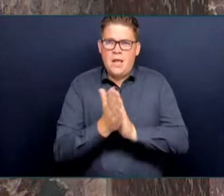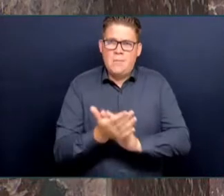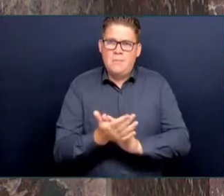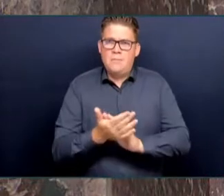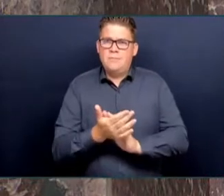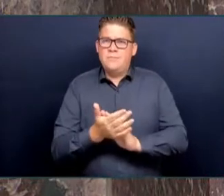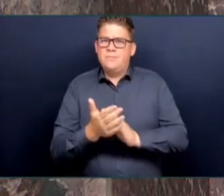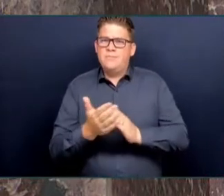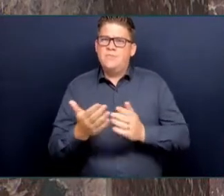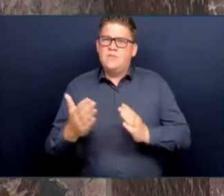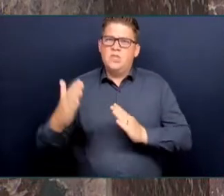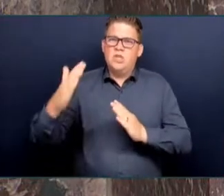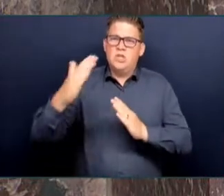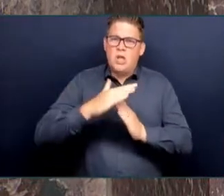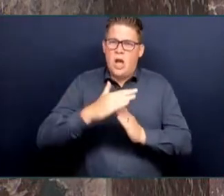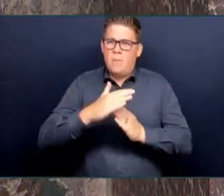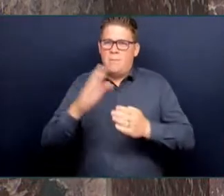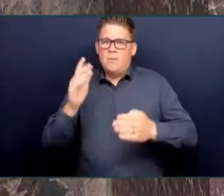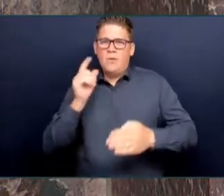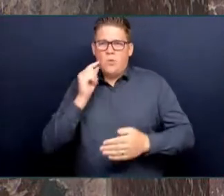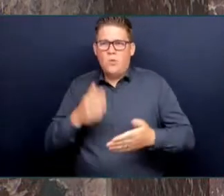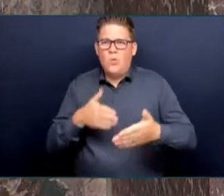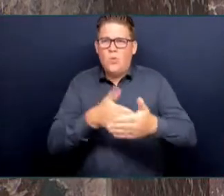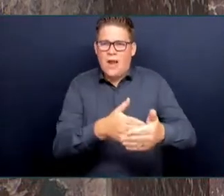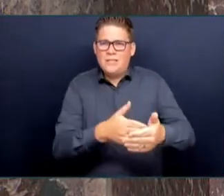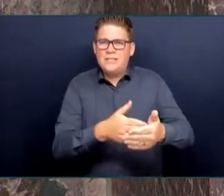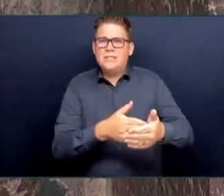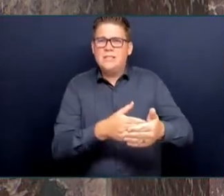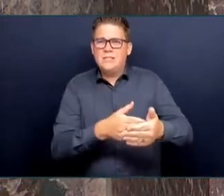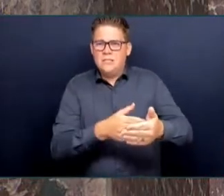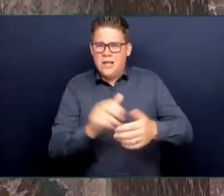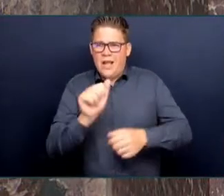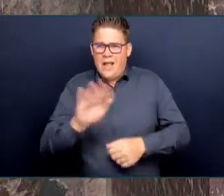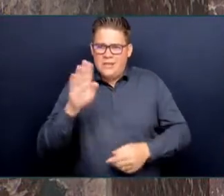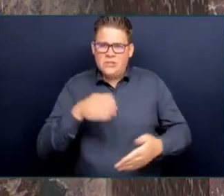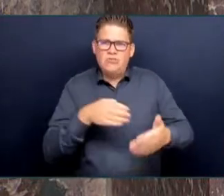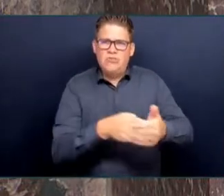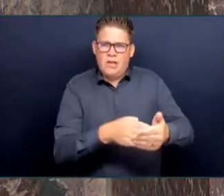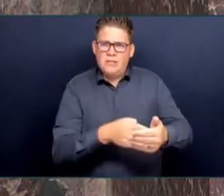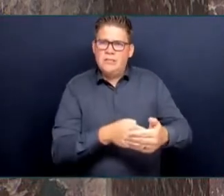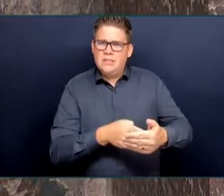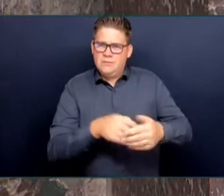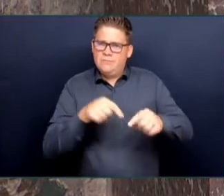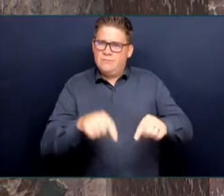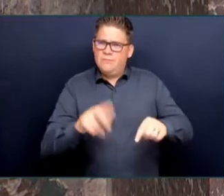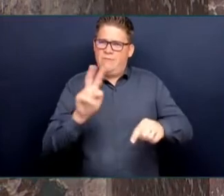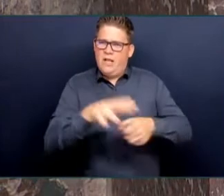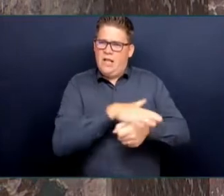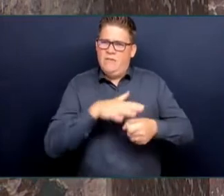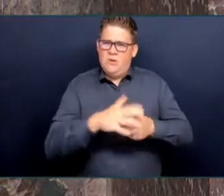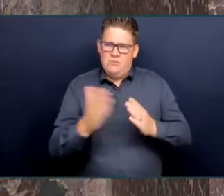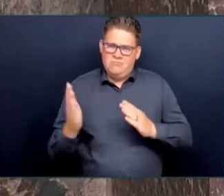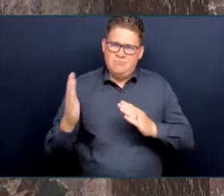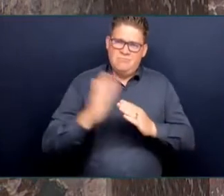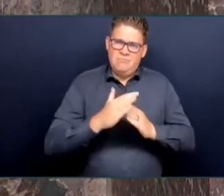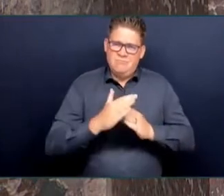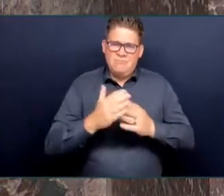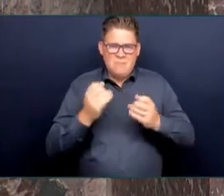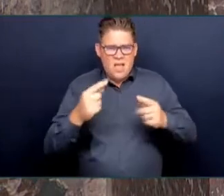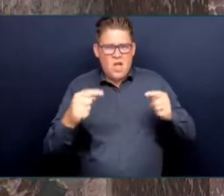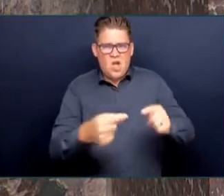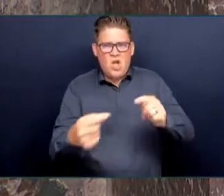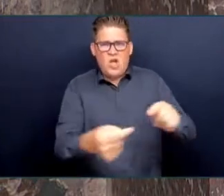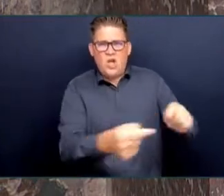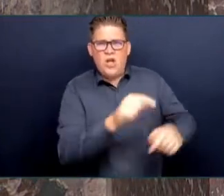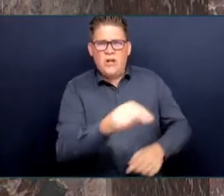and scapegoating by the former Attorney General. NDP social justice activists have even called for small businesses to be